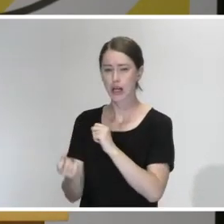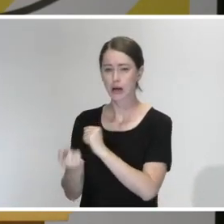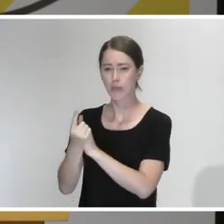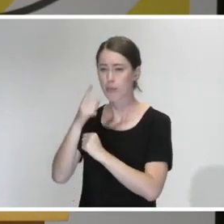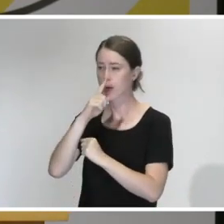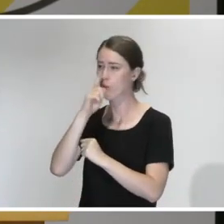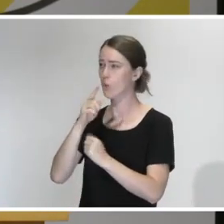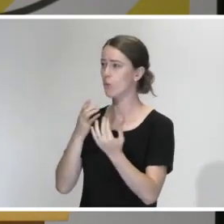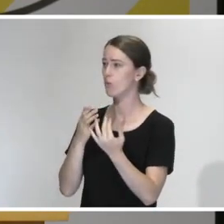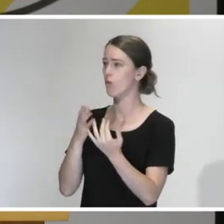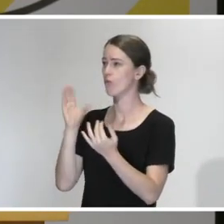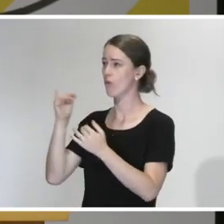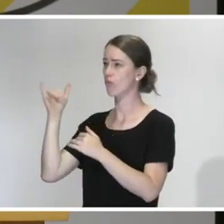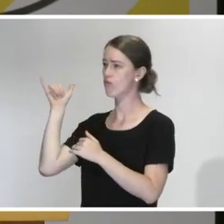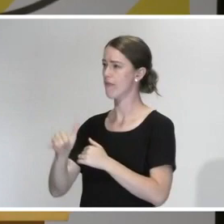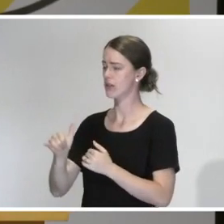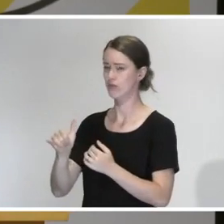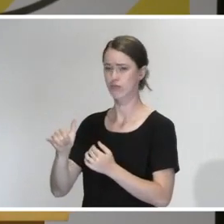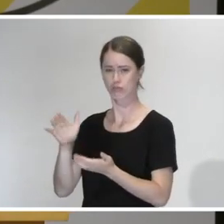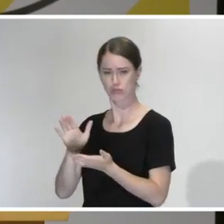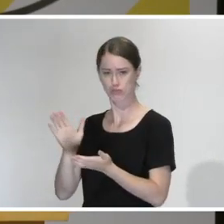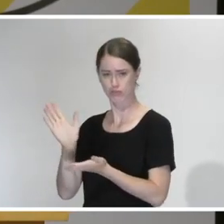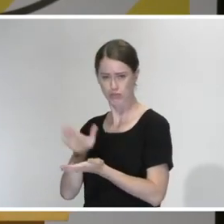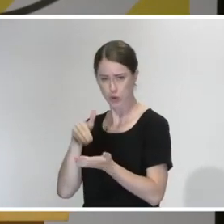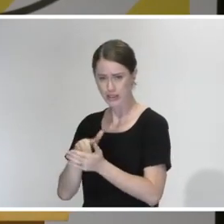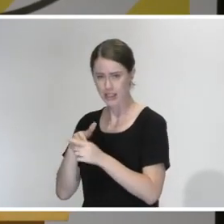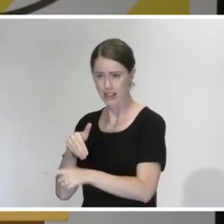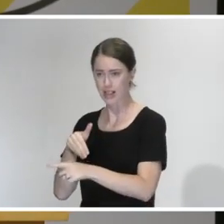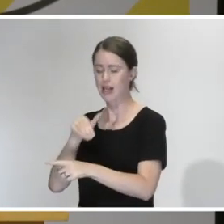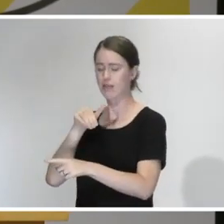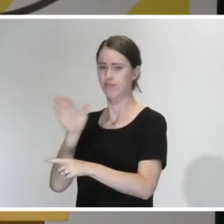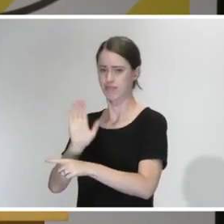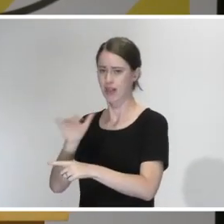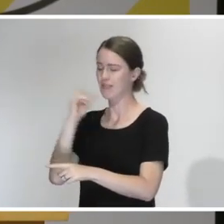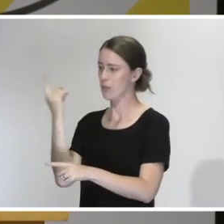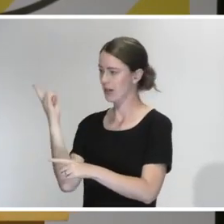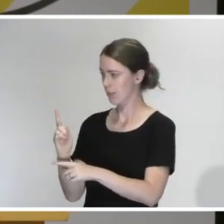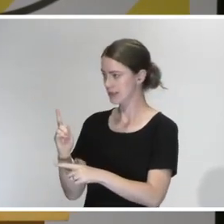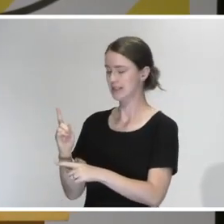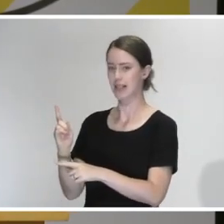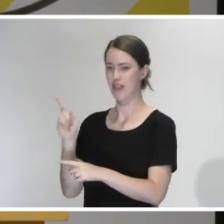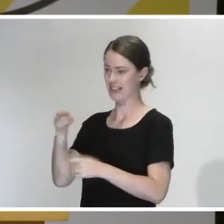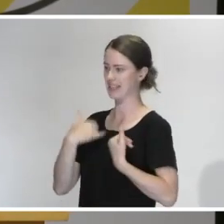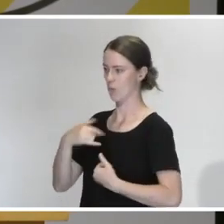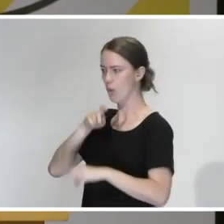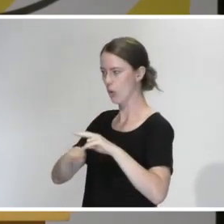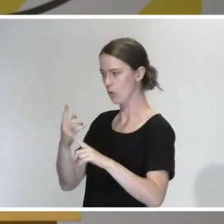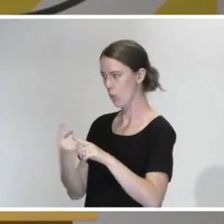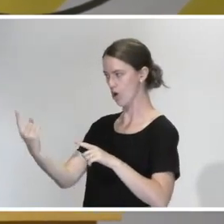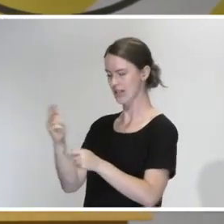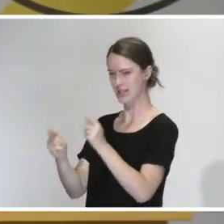people coming in across the border, remembering that anyone who comes in symptomatic is immediately quarantined and tested. I think it's also worth noting